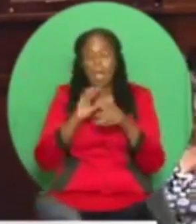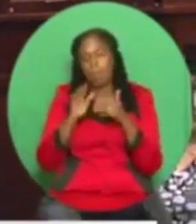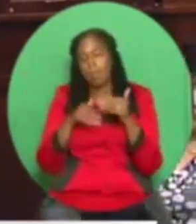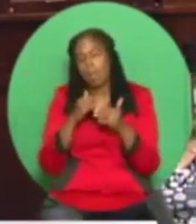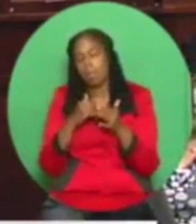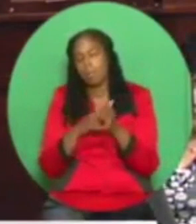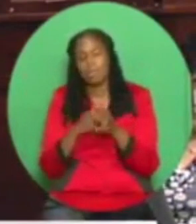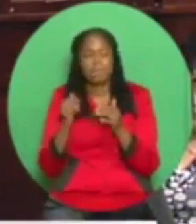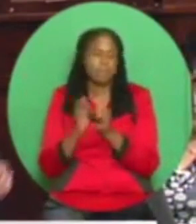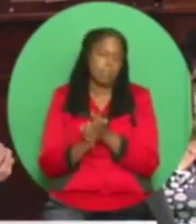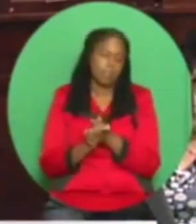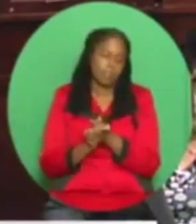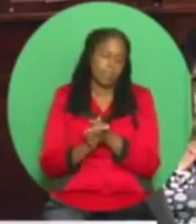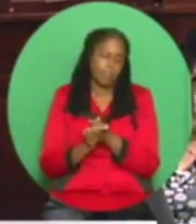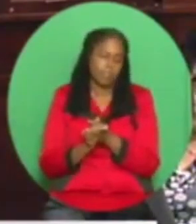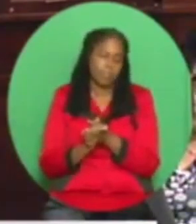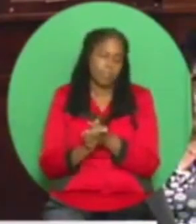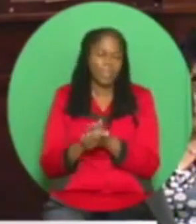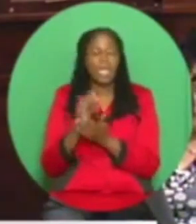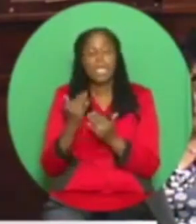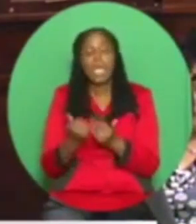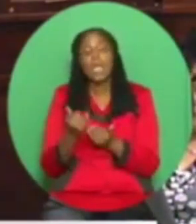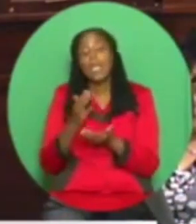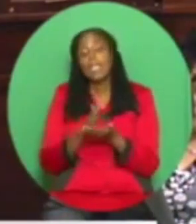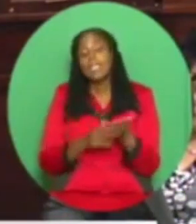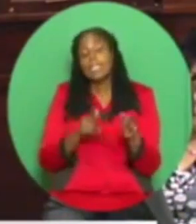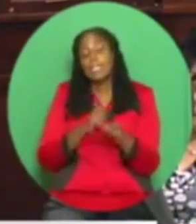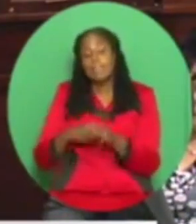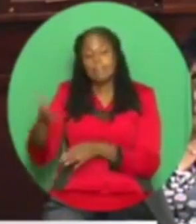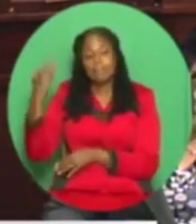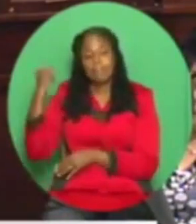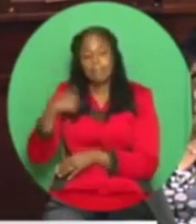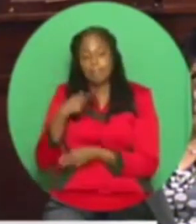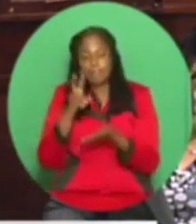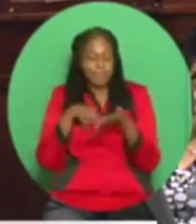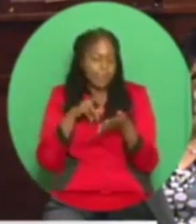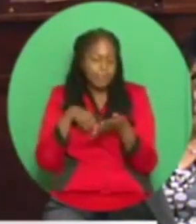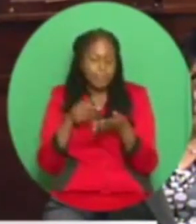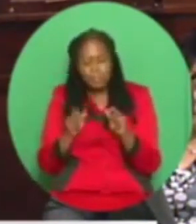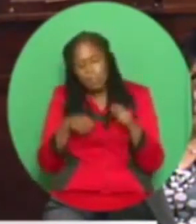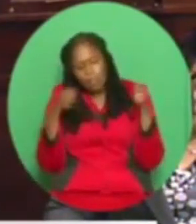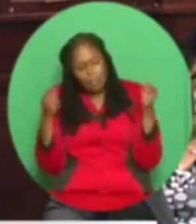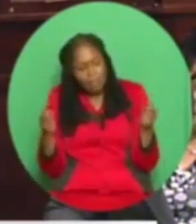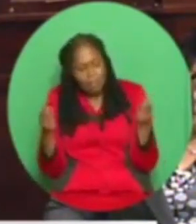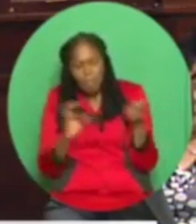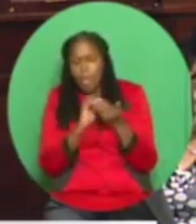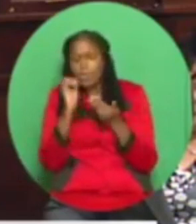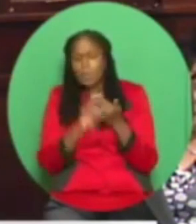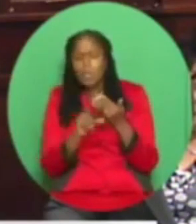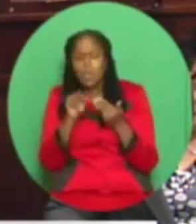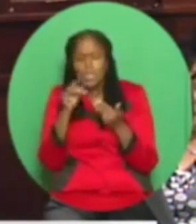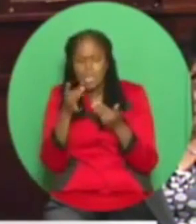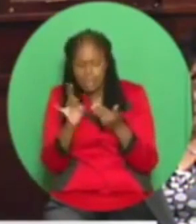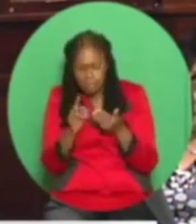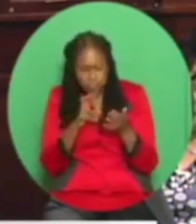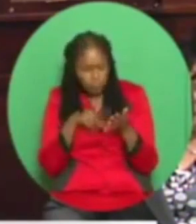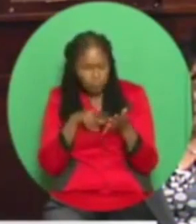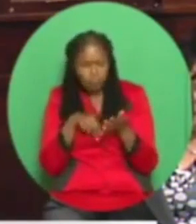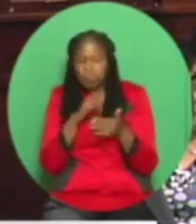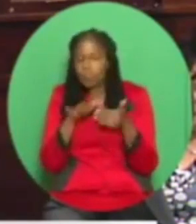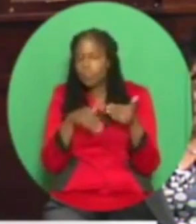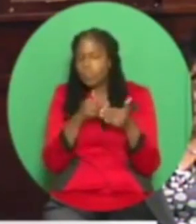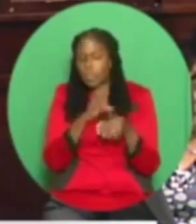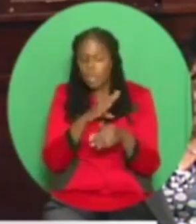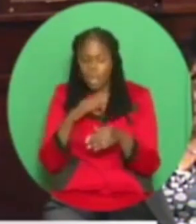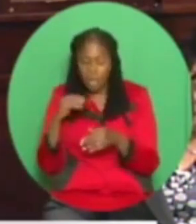Madam Speaker, some time ago I read in the newspaper, it was in October 2018, about a company that was